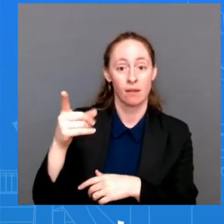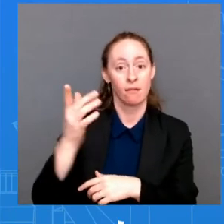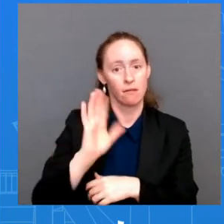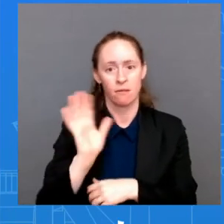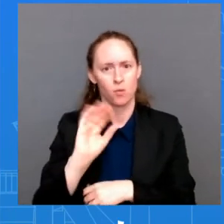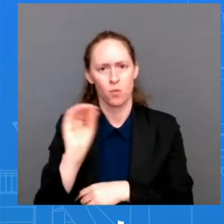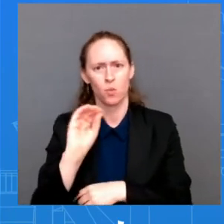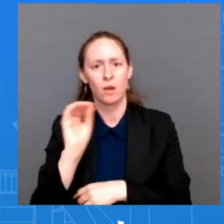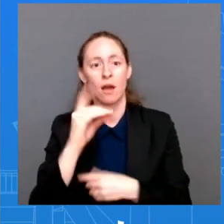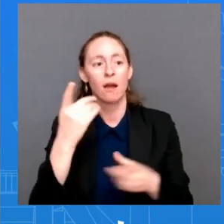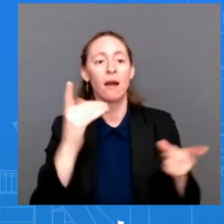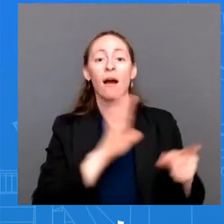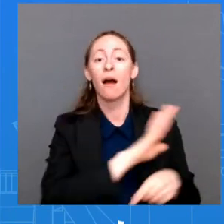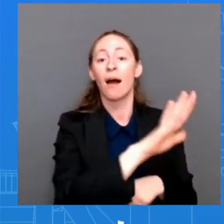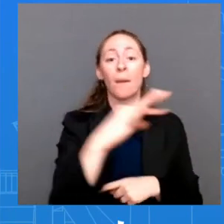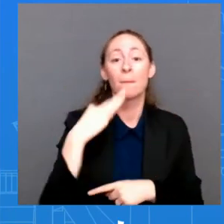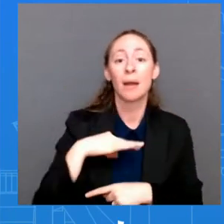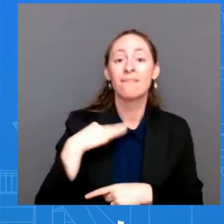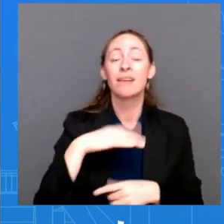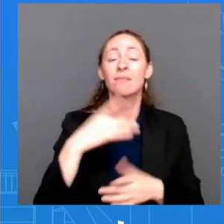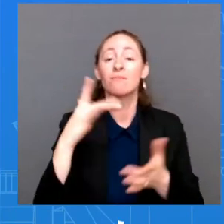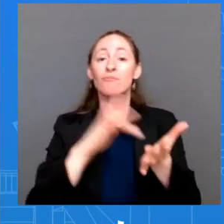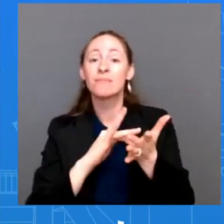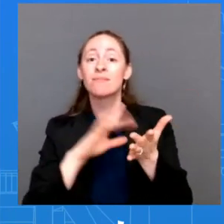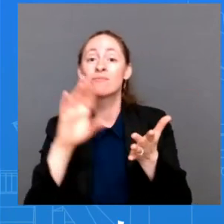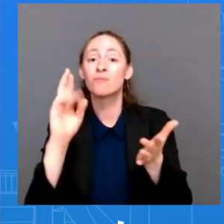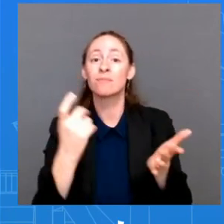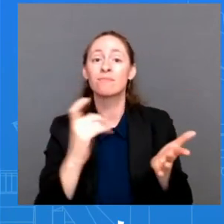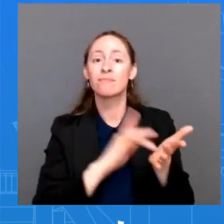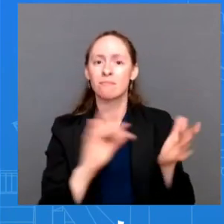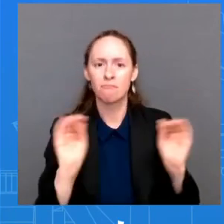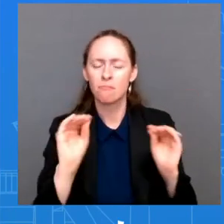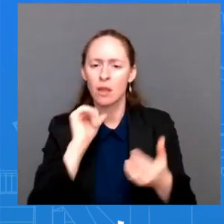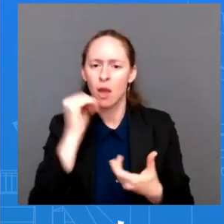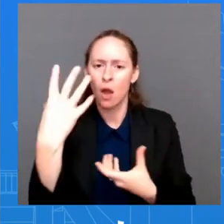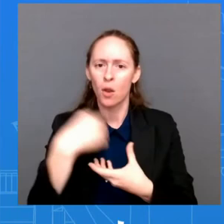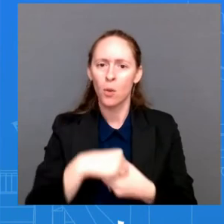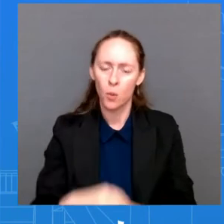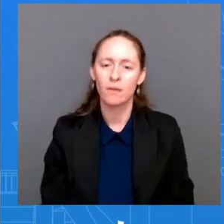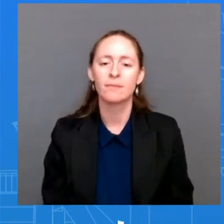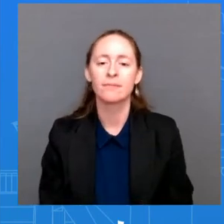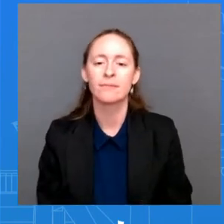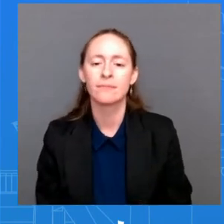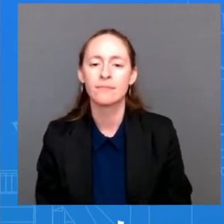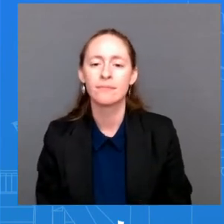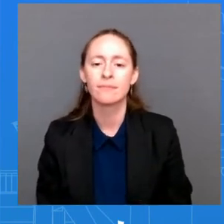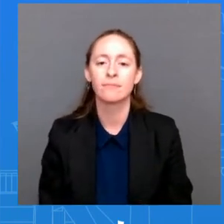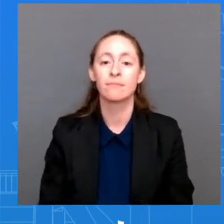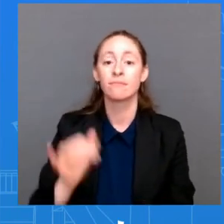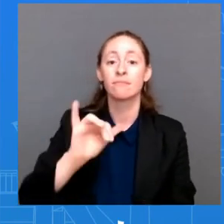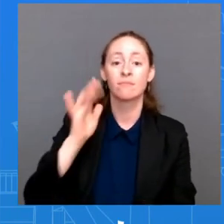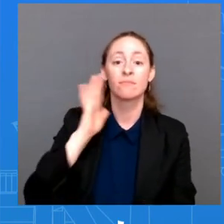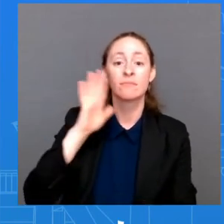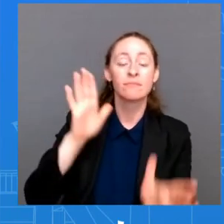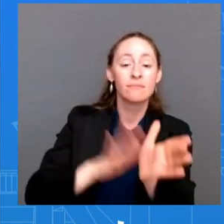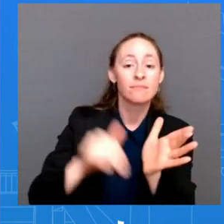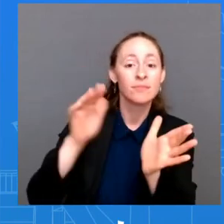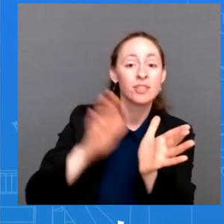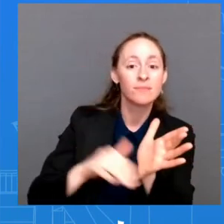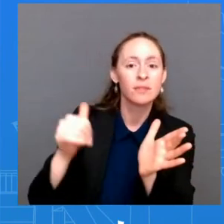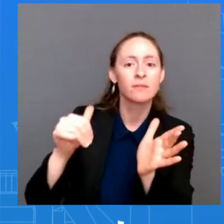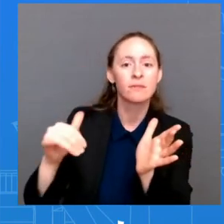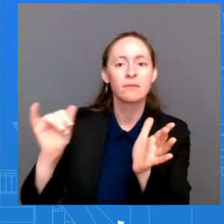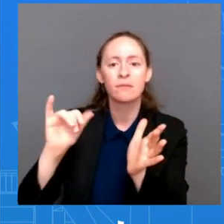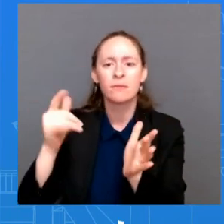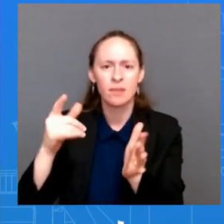drugs when it comes comes to uh the end lowering energy costs like utility bills it does not include that and uh